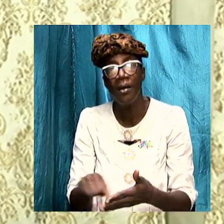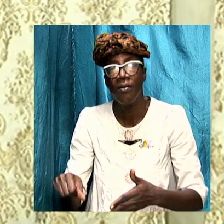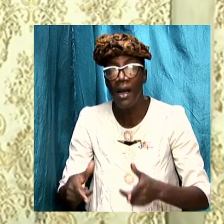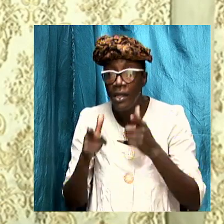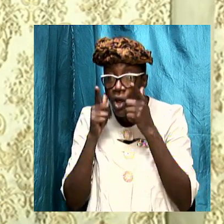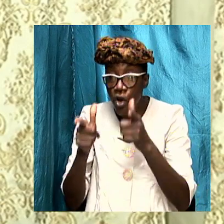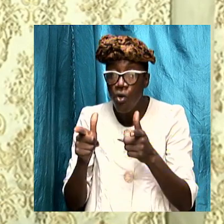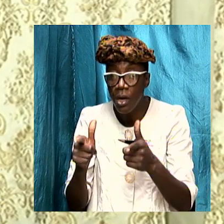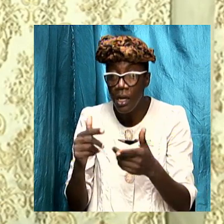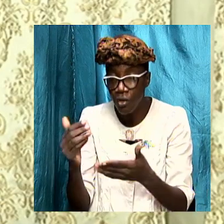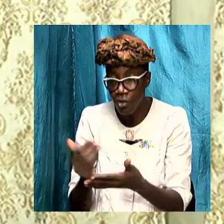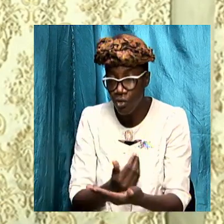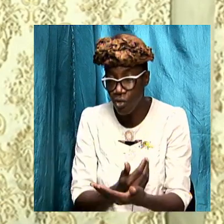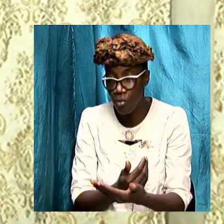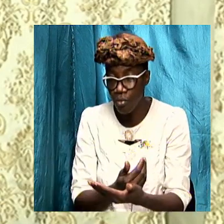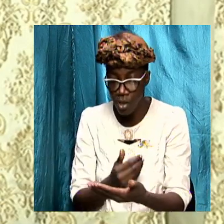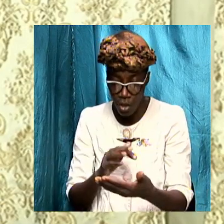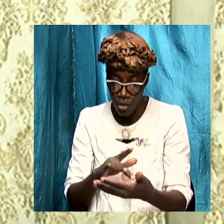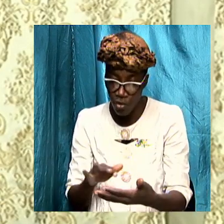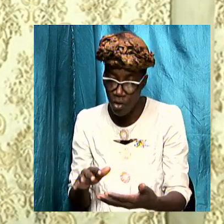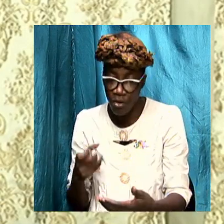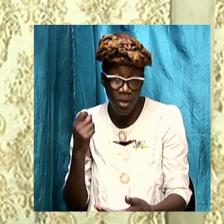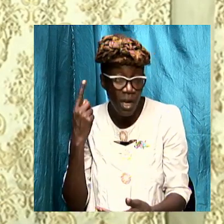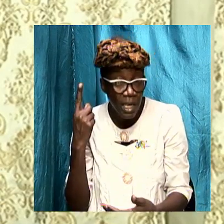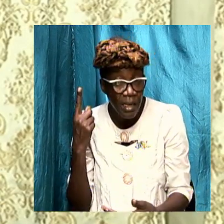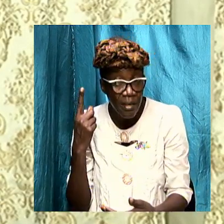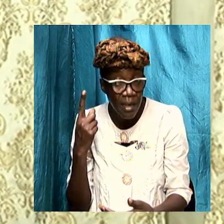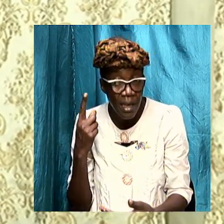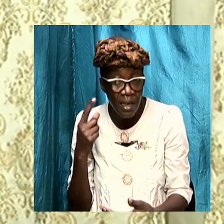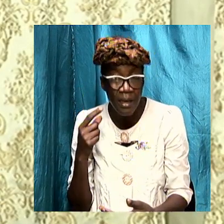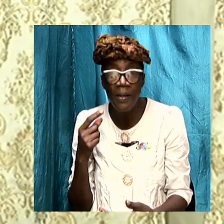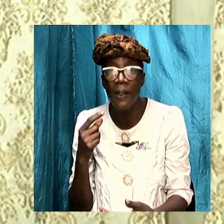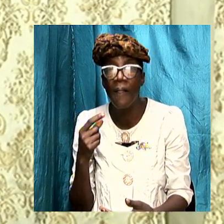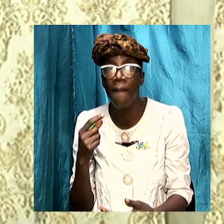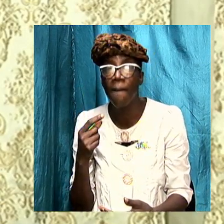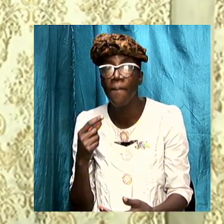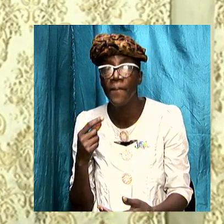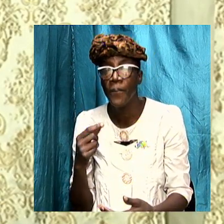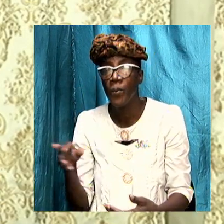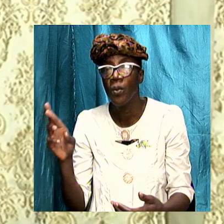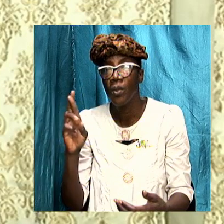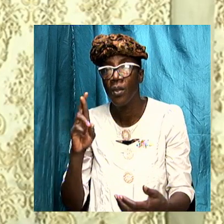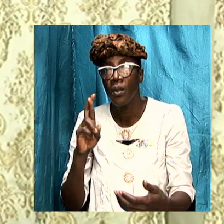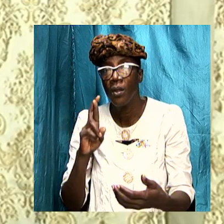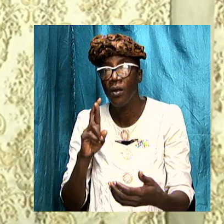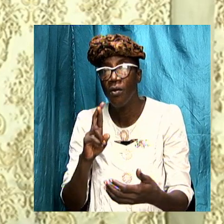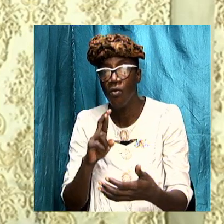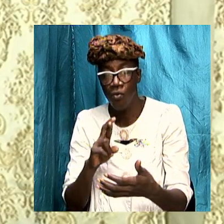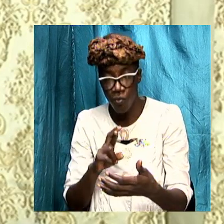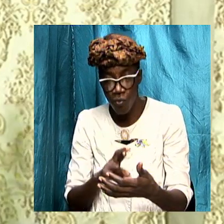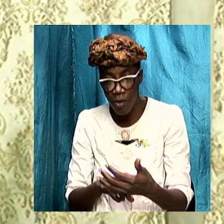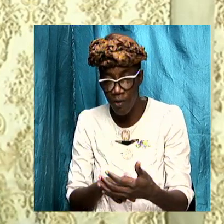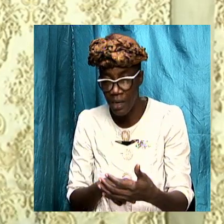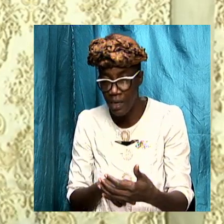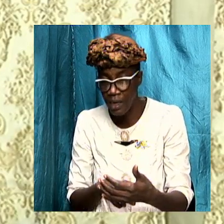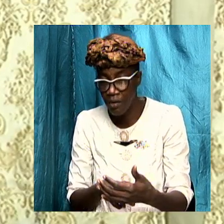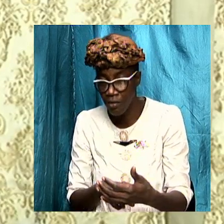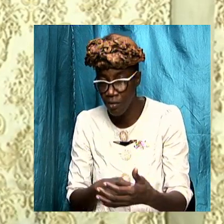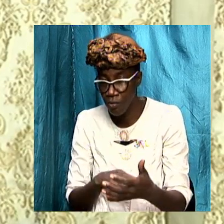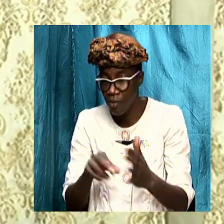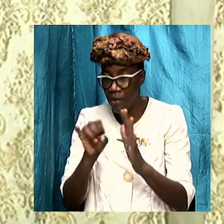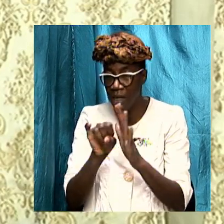of these scriptures so that we can understand he was just the scribe revelation chapter one look at it quickly and verse eleven